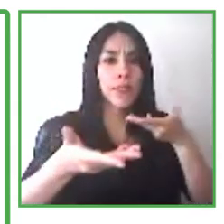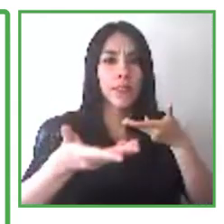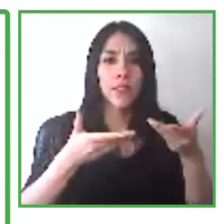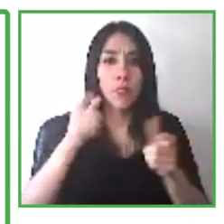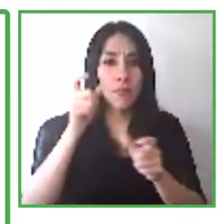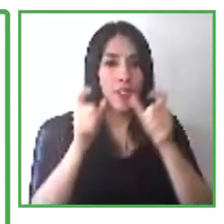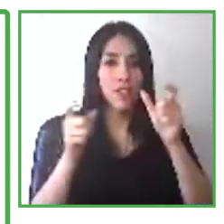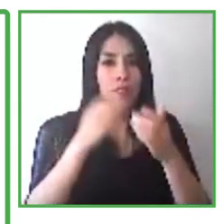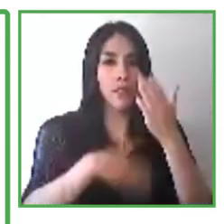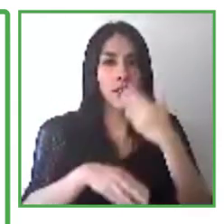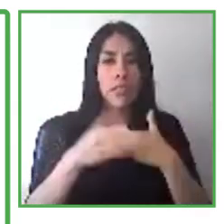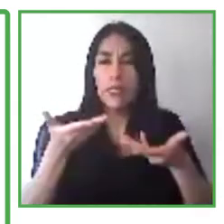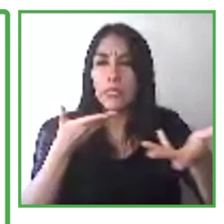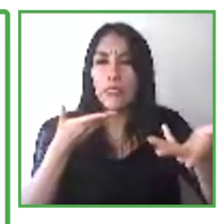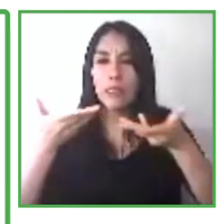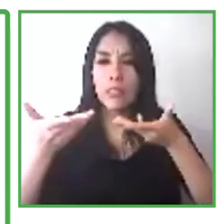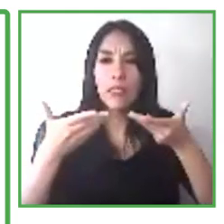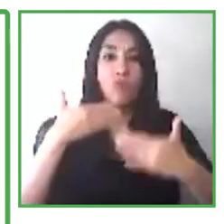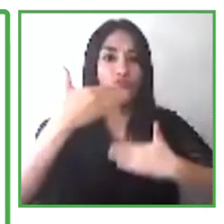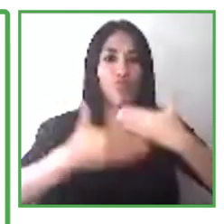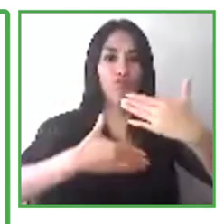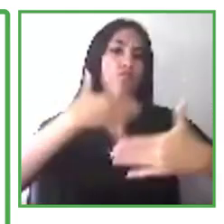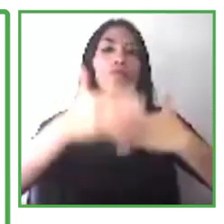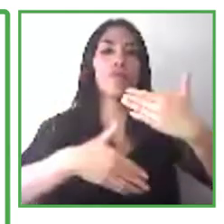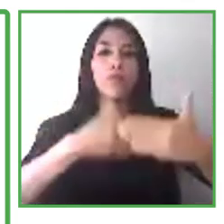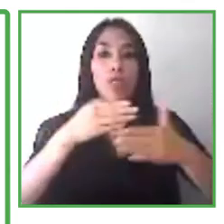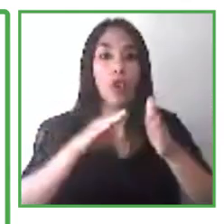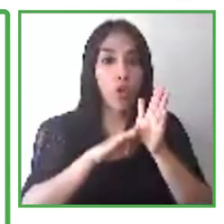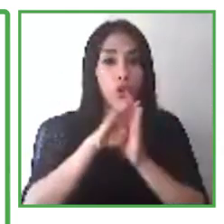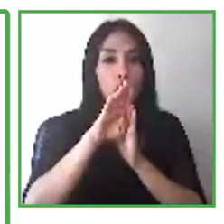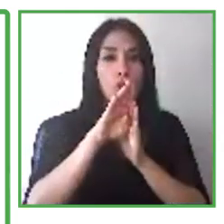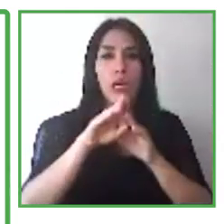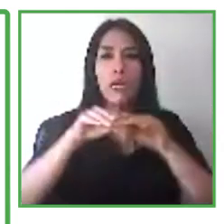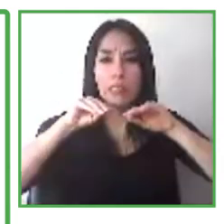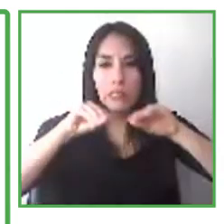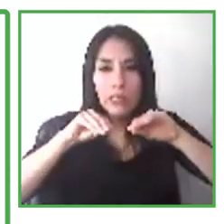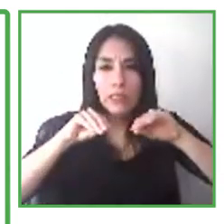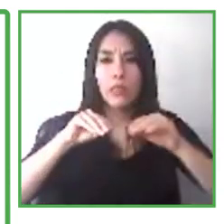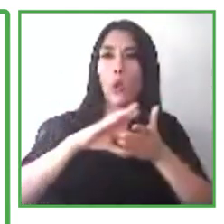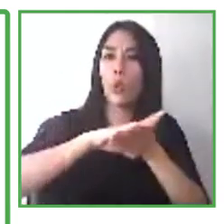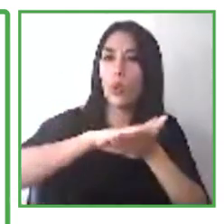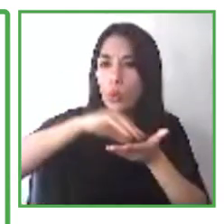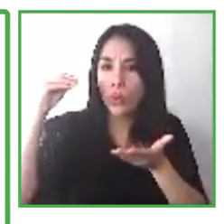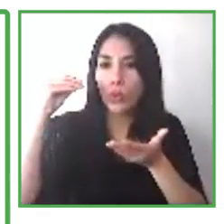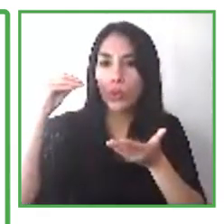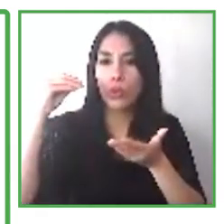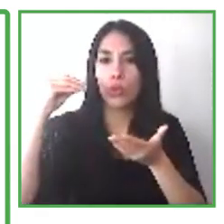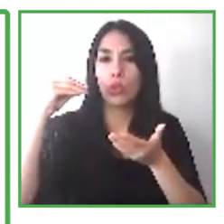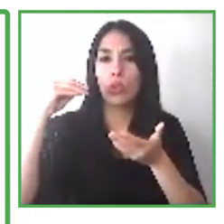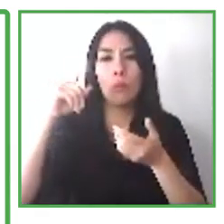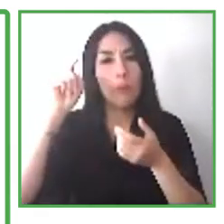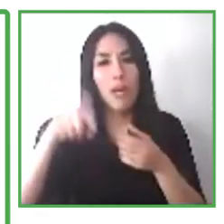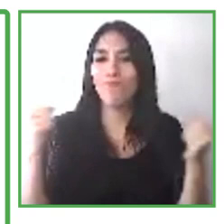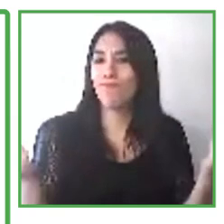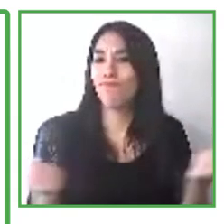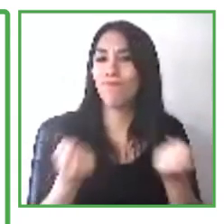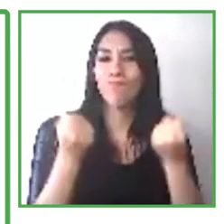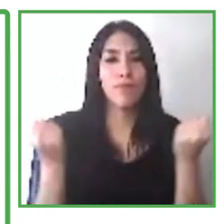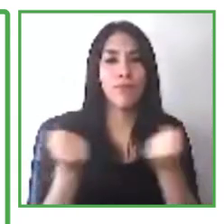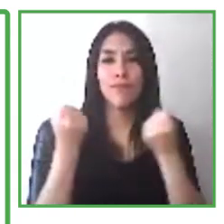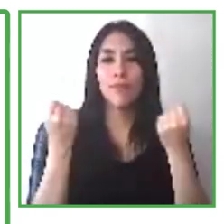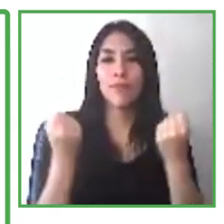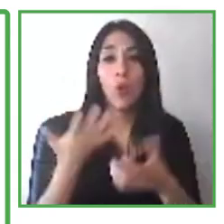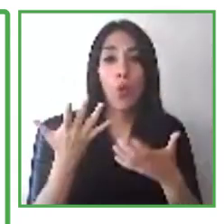the local demand, as well as to facilitate access to the job and internship vacancies that our participants are in need